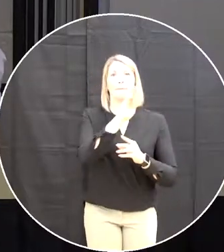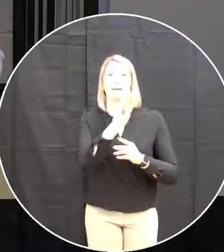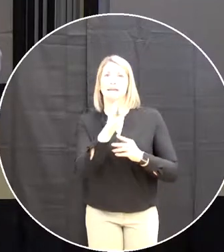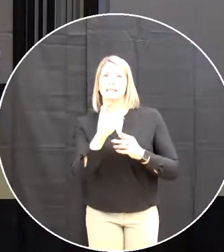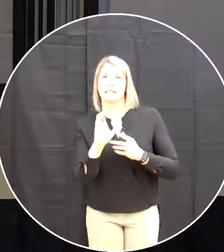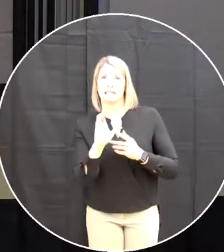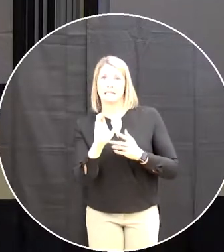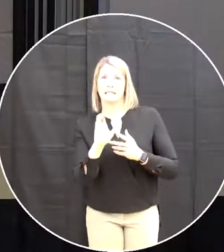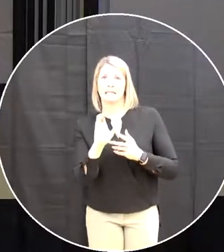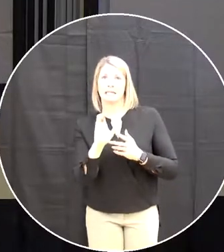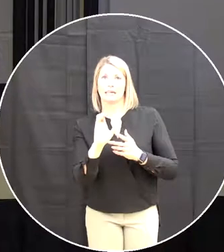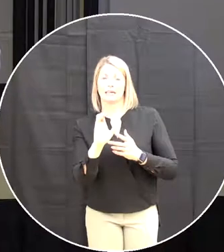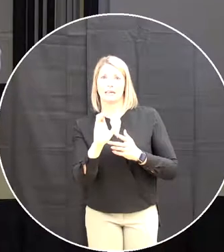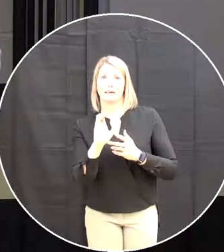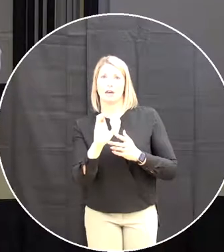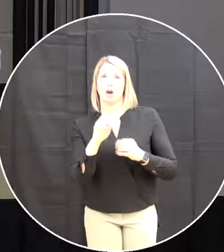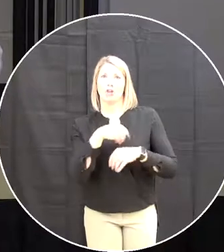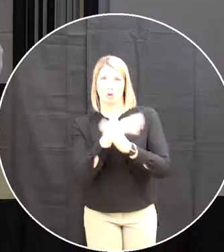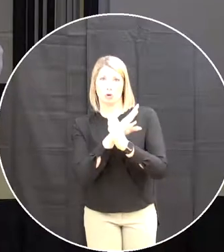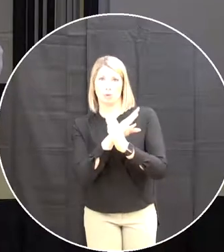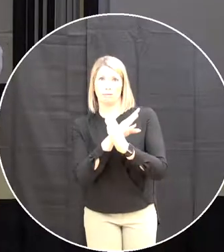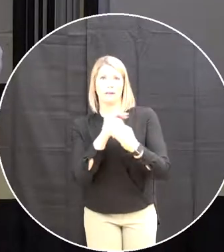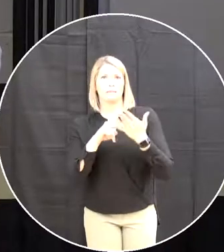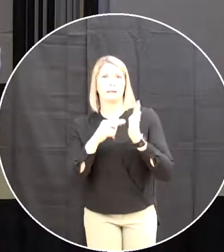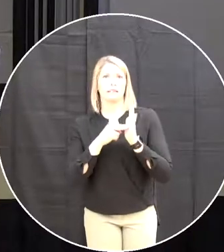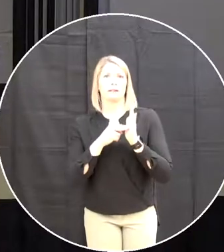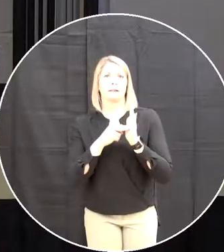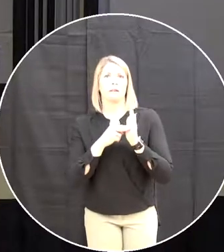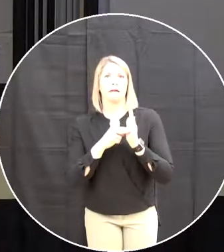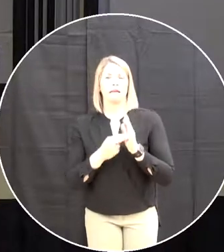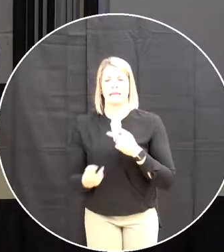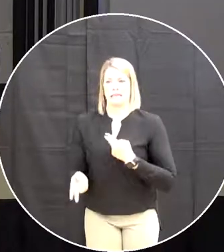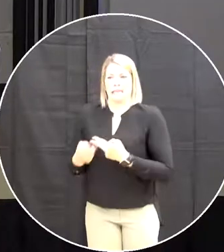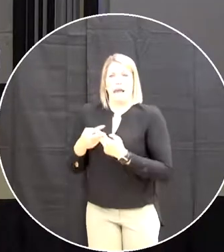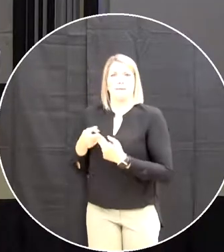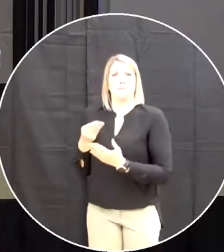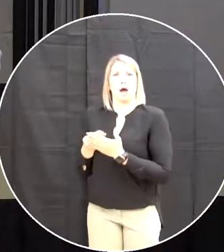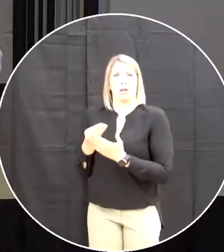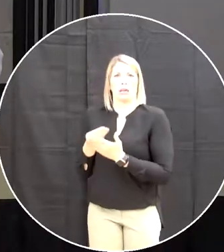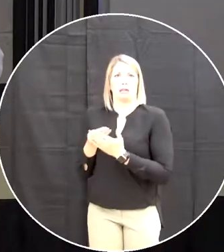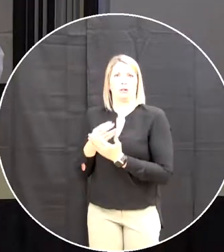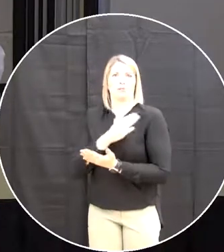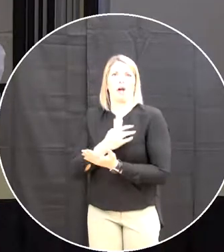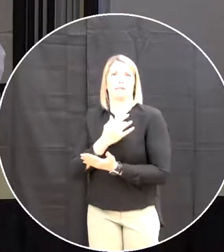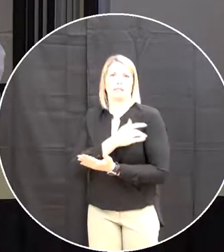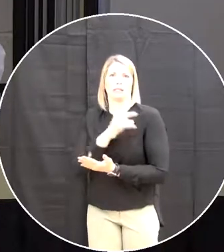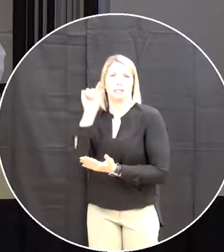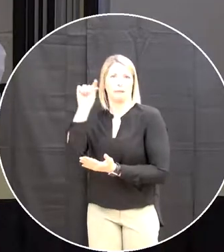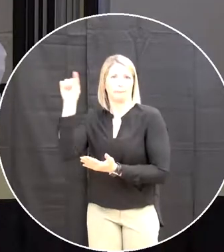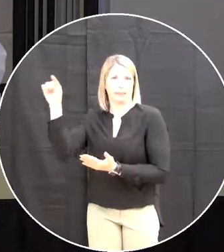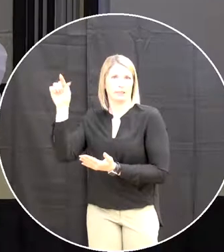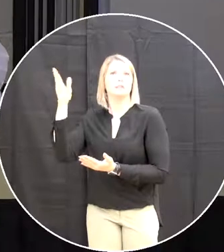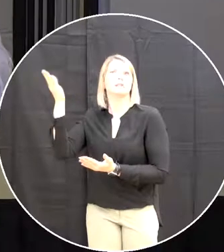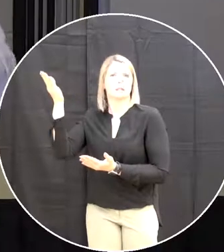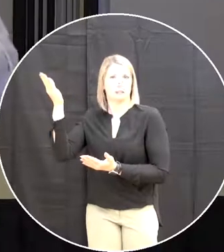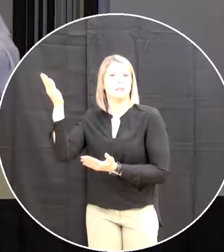get off our chairs and come to saint john's and we'd save the province money we could